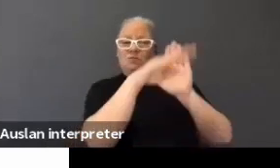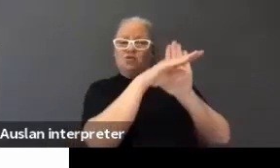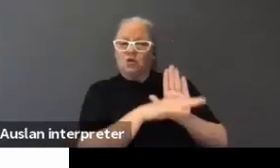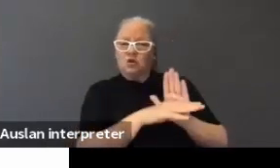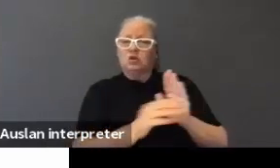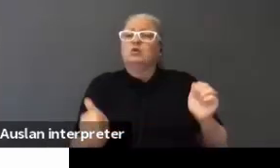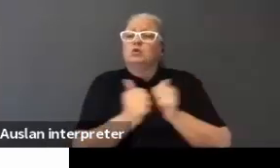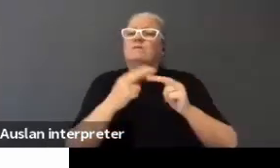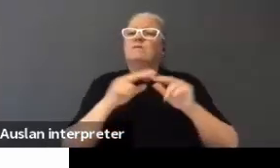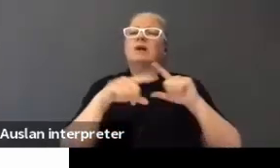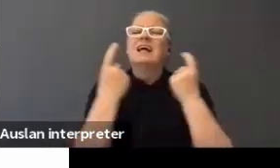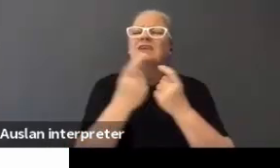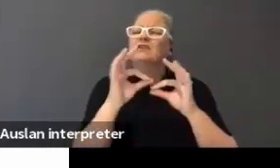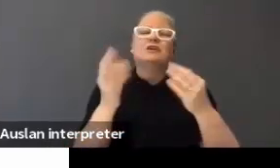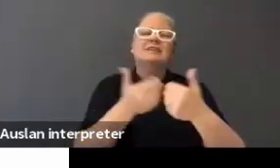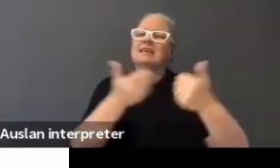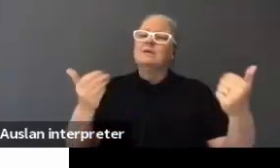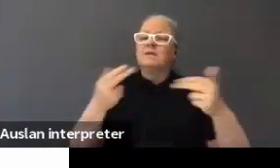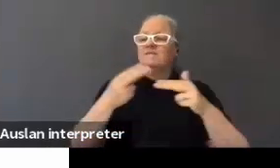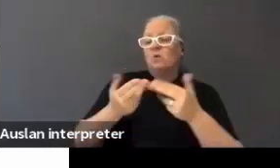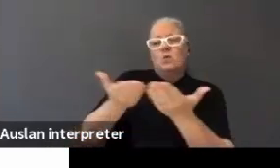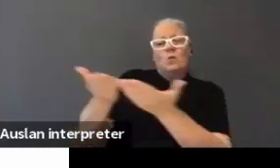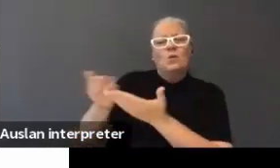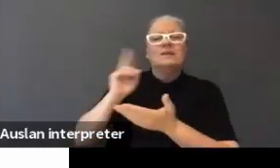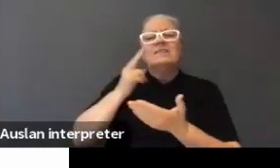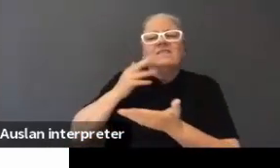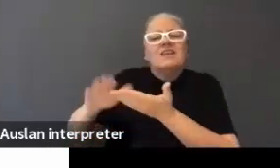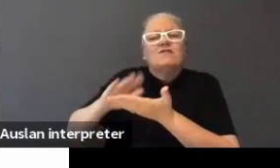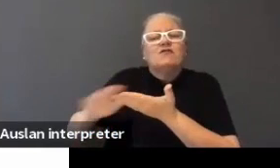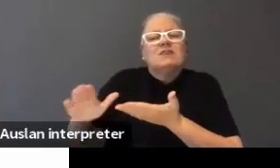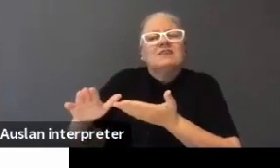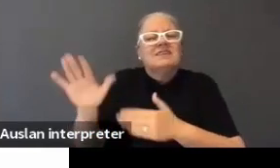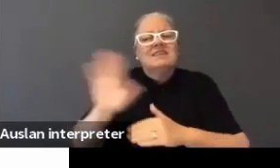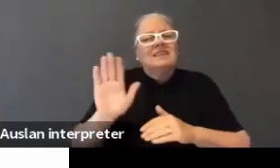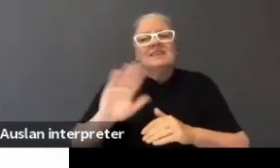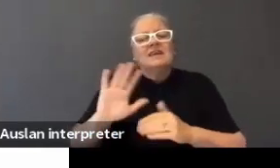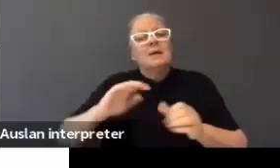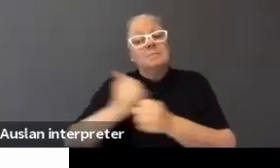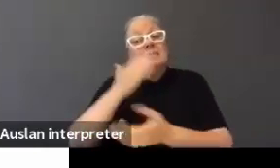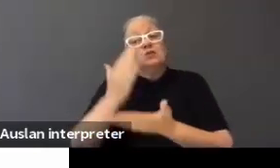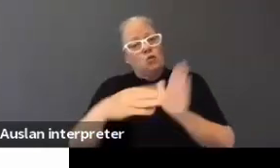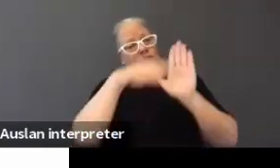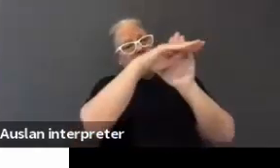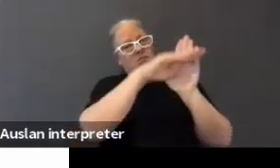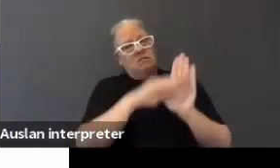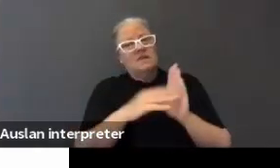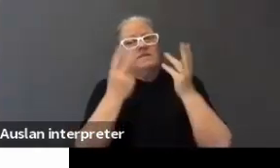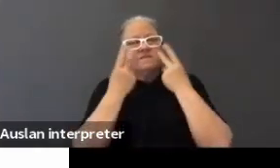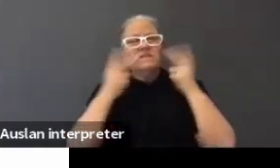class, not separate protocols for deaf and hard of you. Make those protocols official.